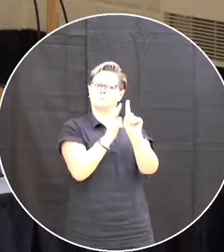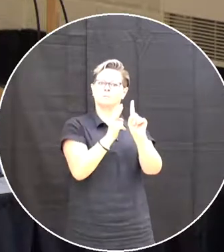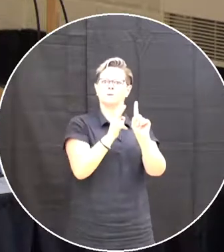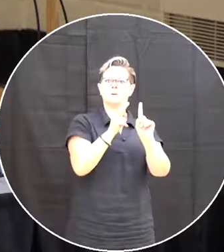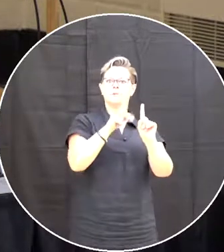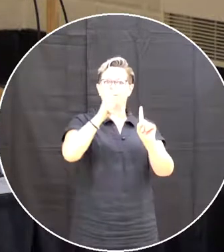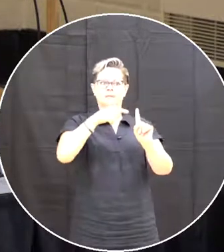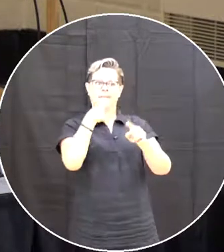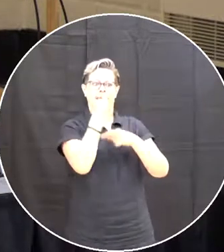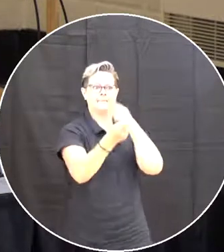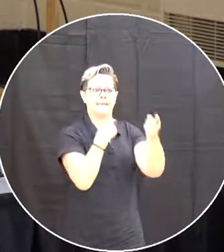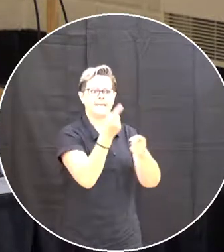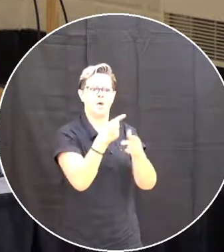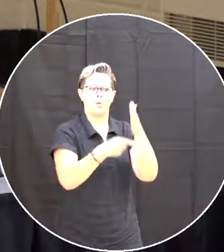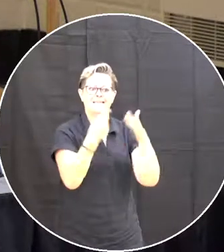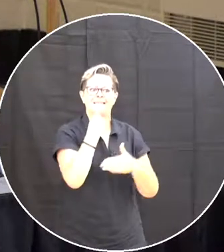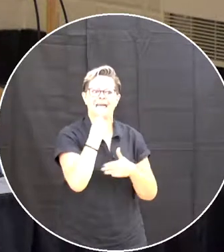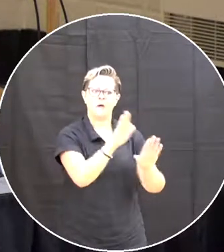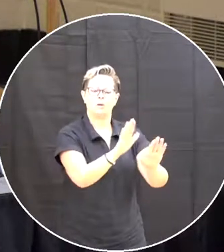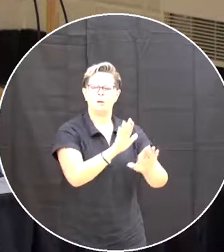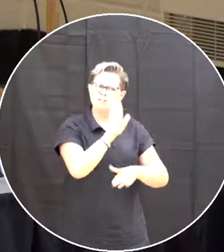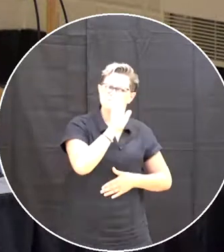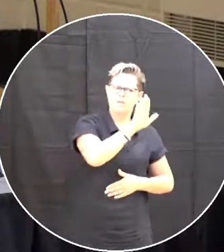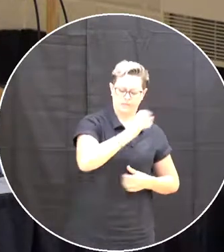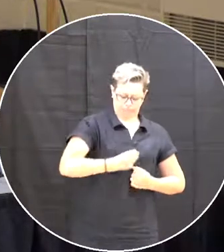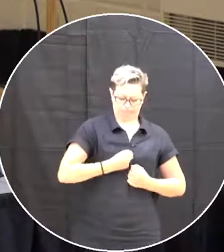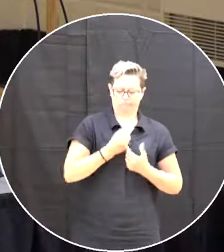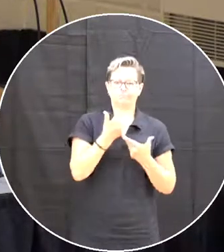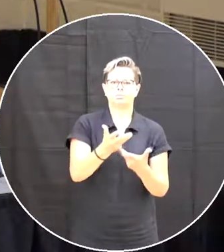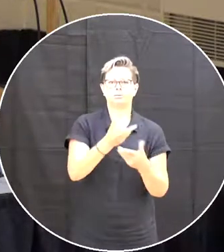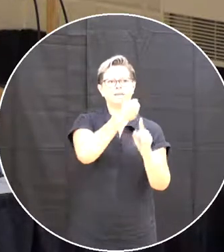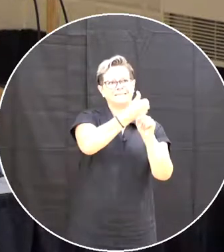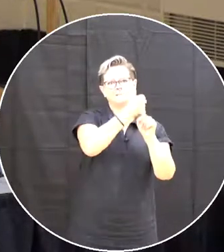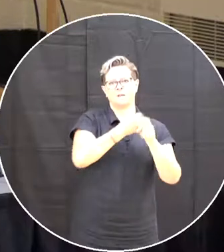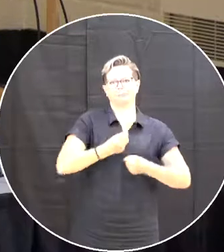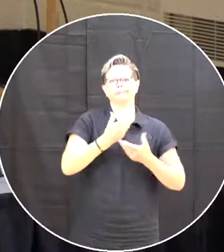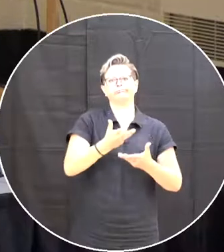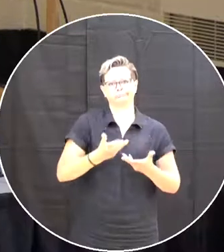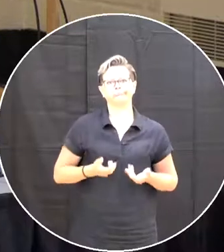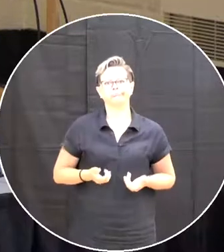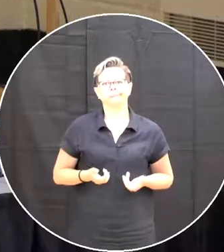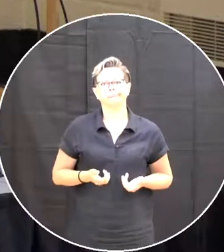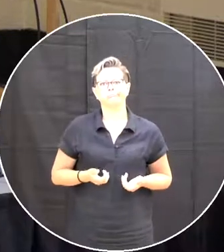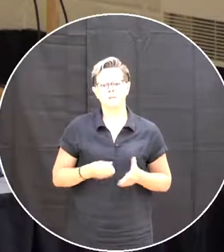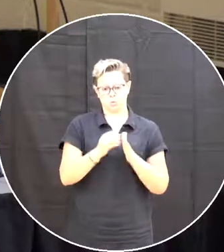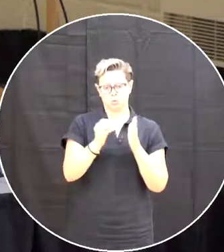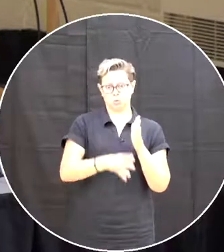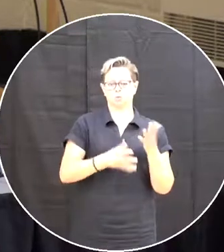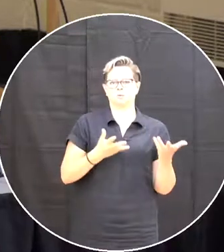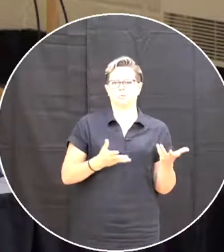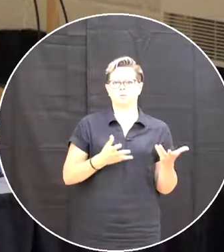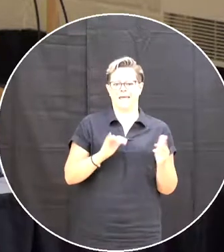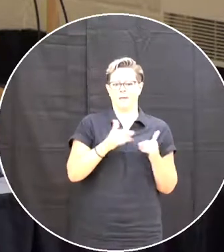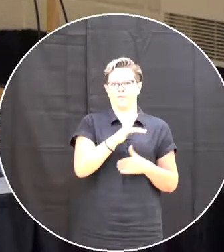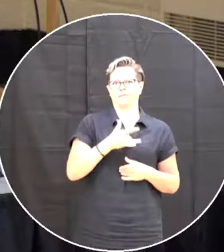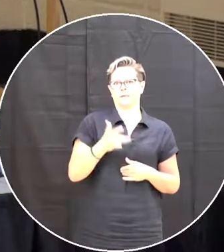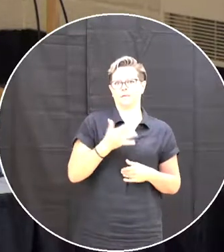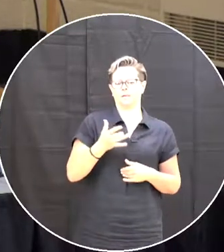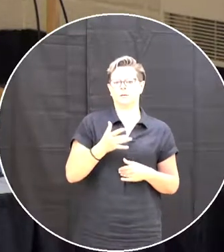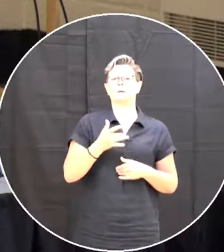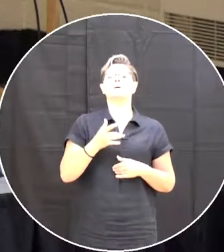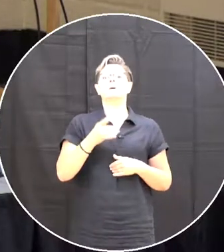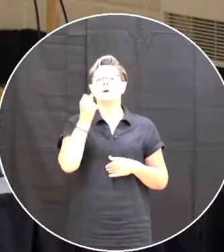Not guided It's their voice Authentic Um The curricular outcomes Are still covered